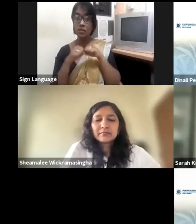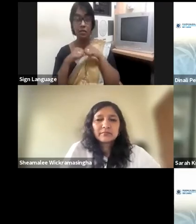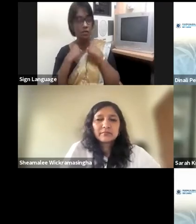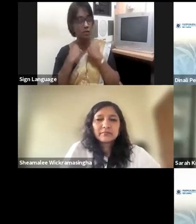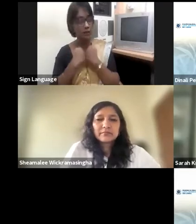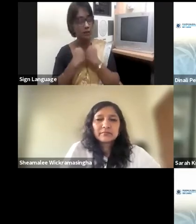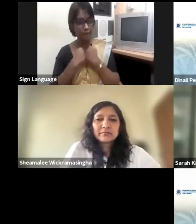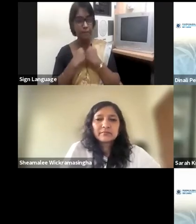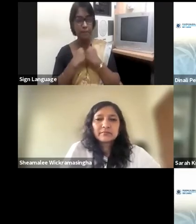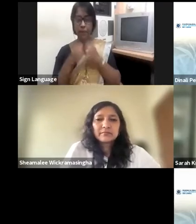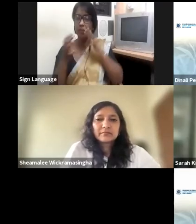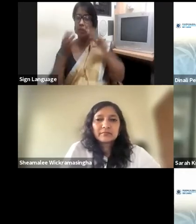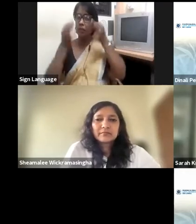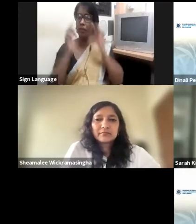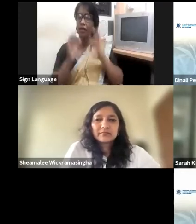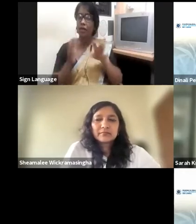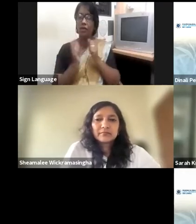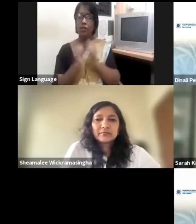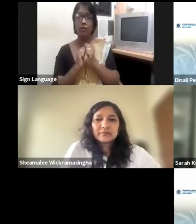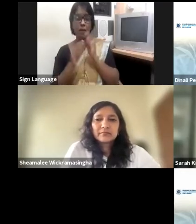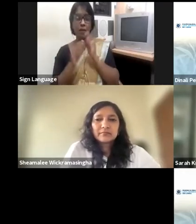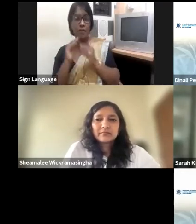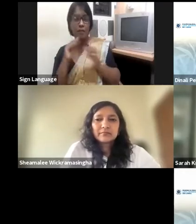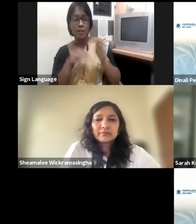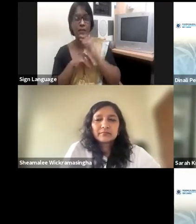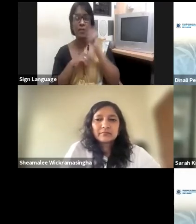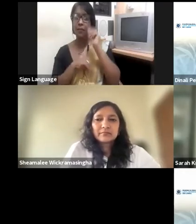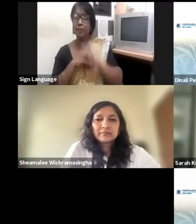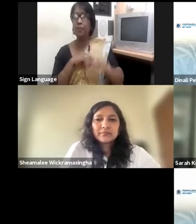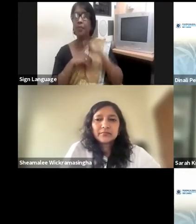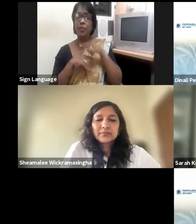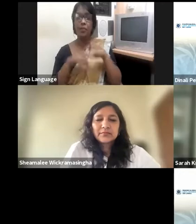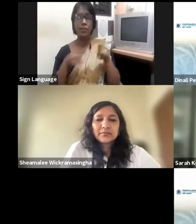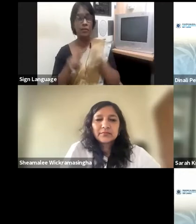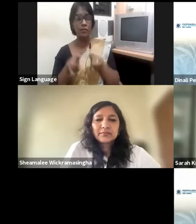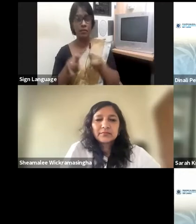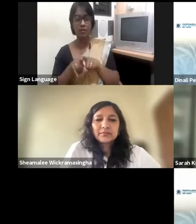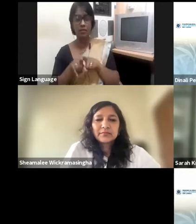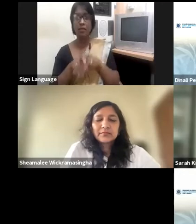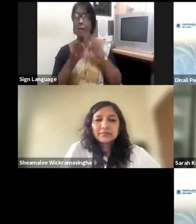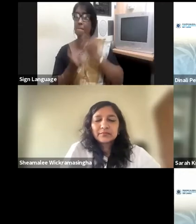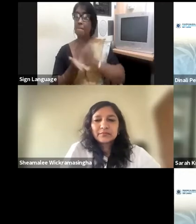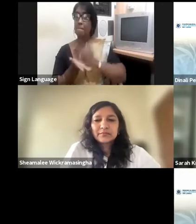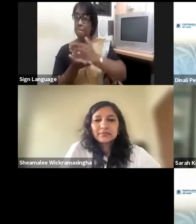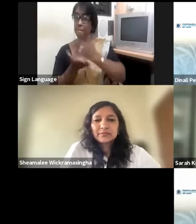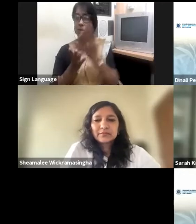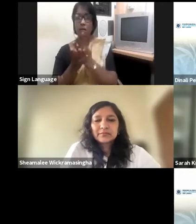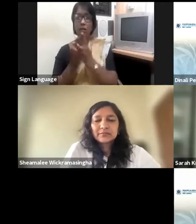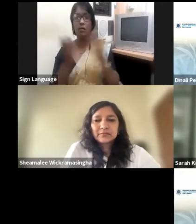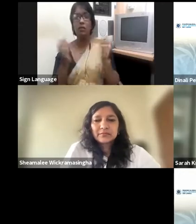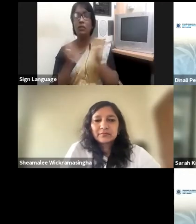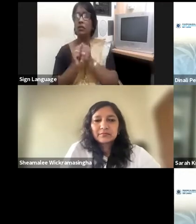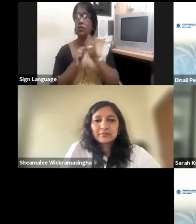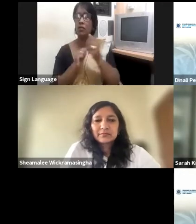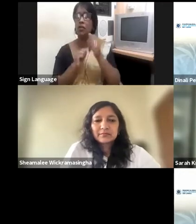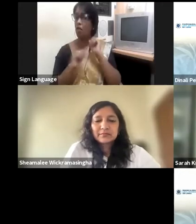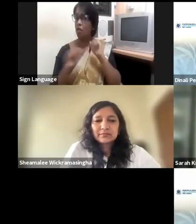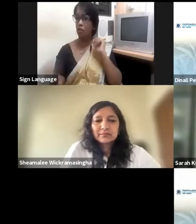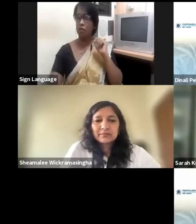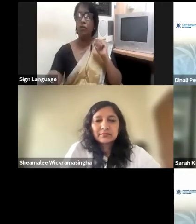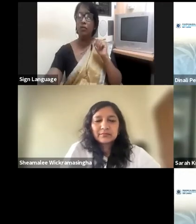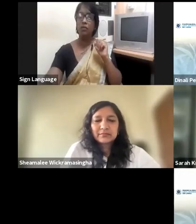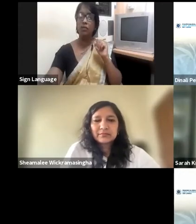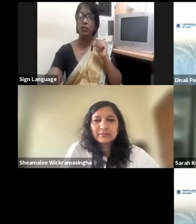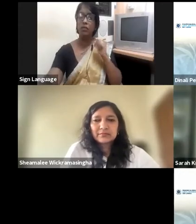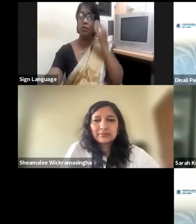overcome the barriers that are present for women to obtain a board appointment.